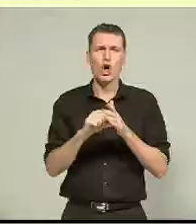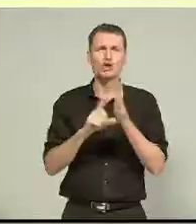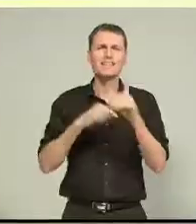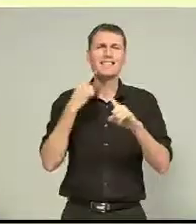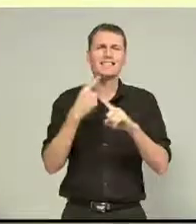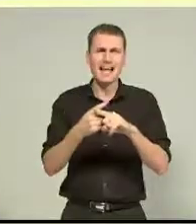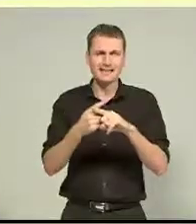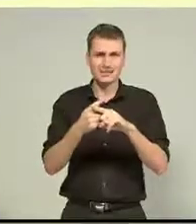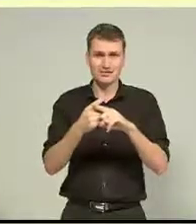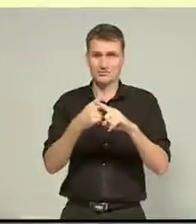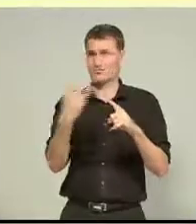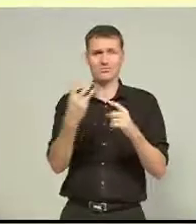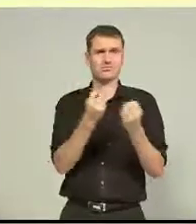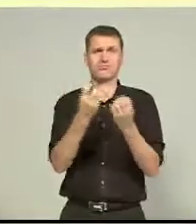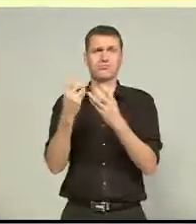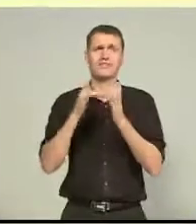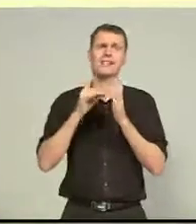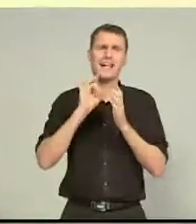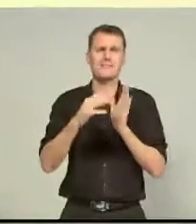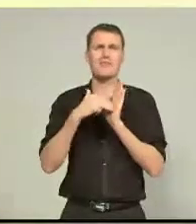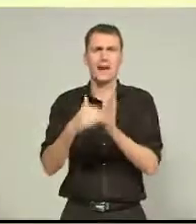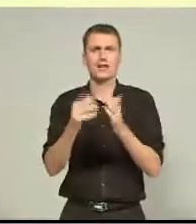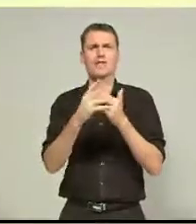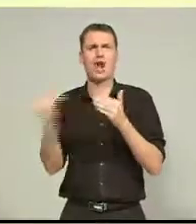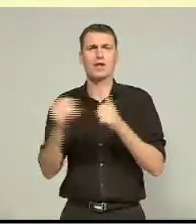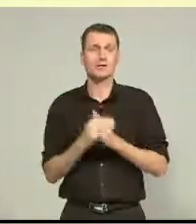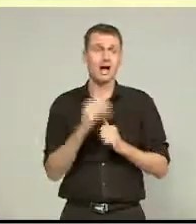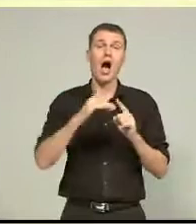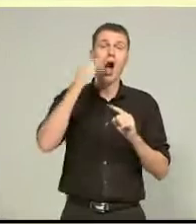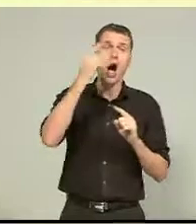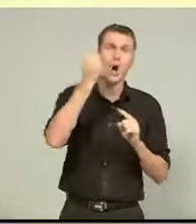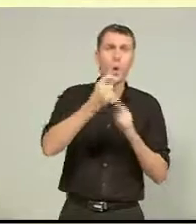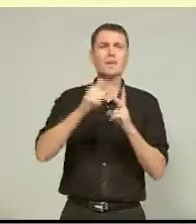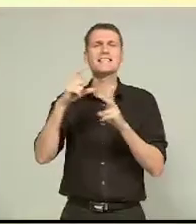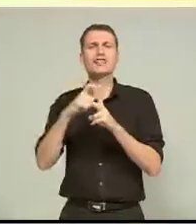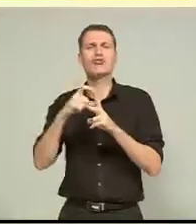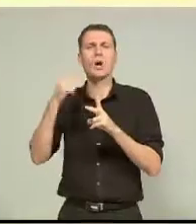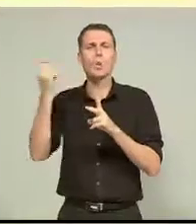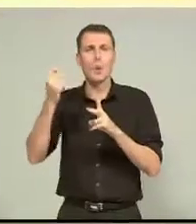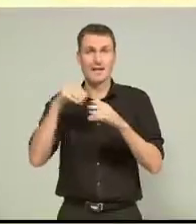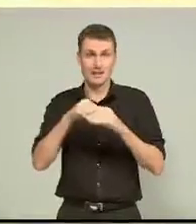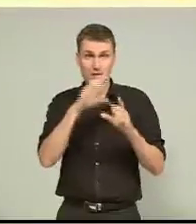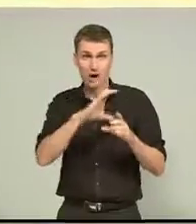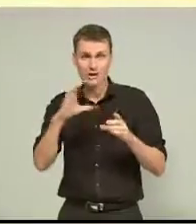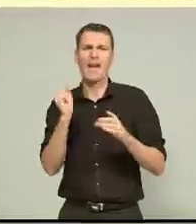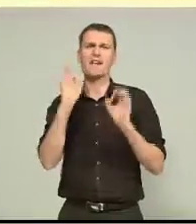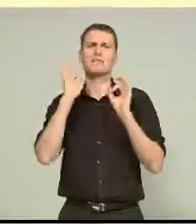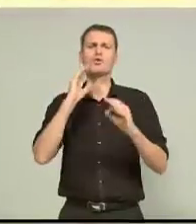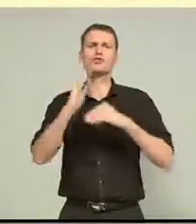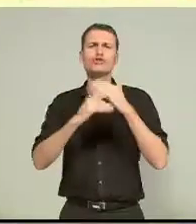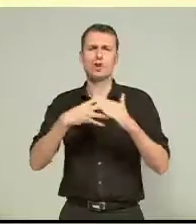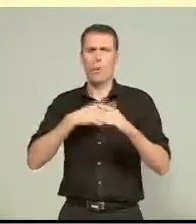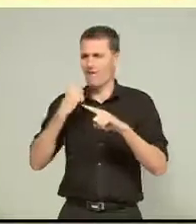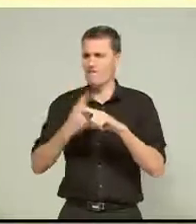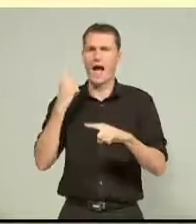dollars. He says both the high and district courts in Christchurch have set up special procedures to fast-track earthquake-related court